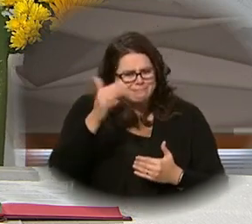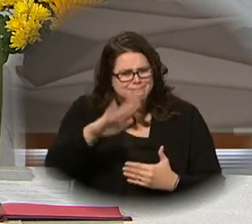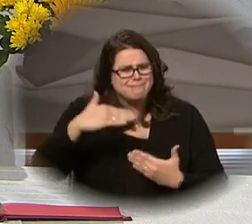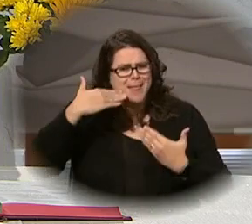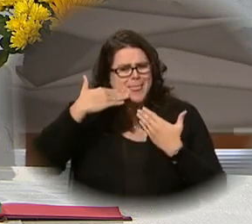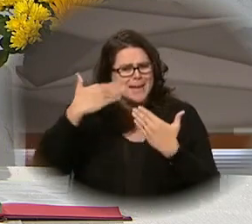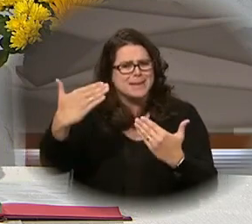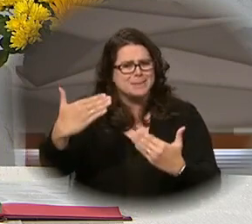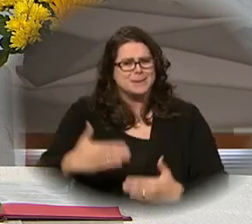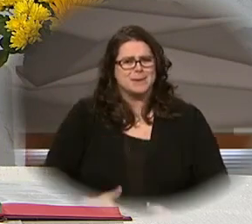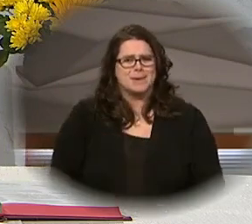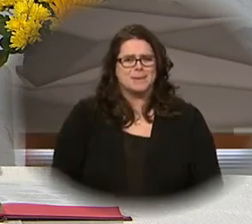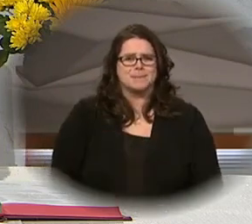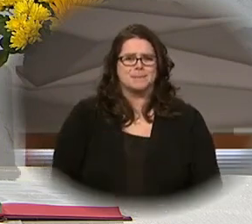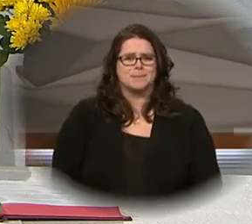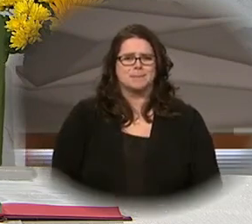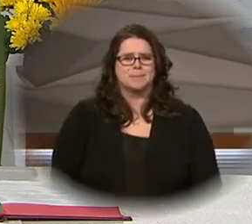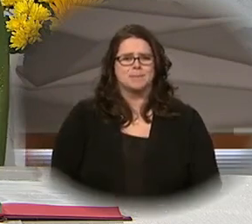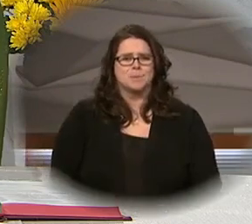be to God.